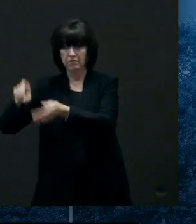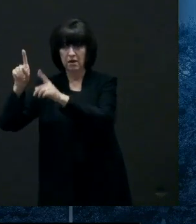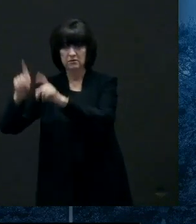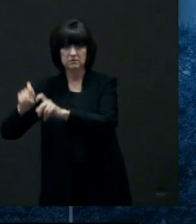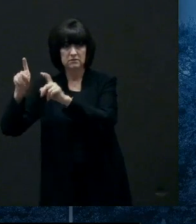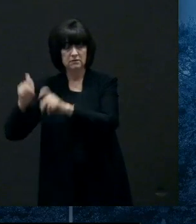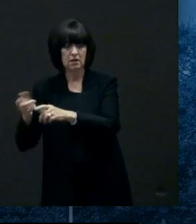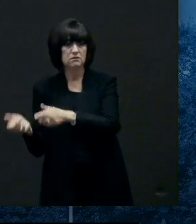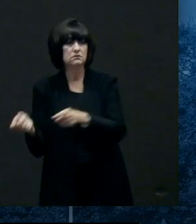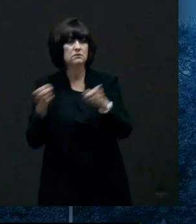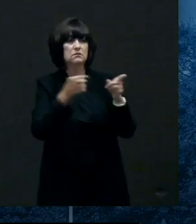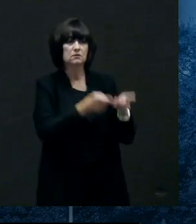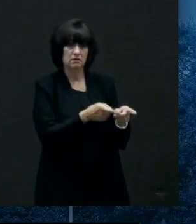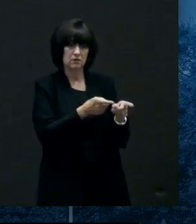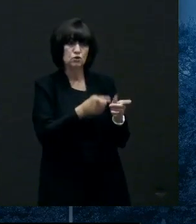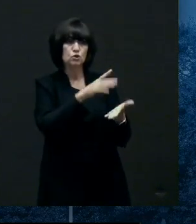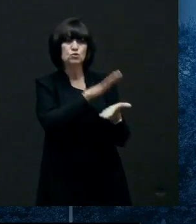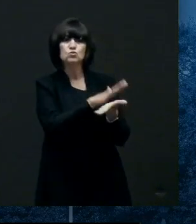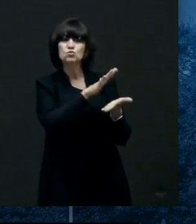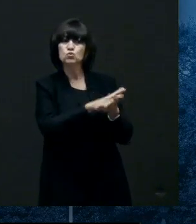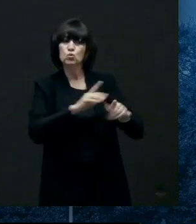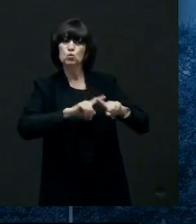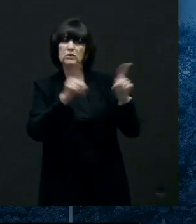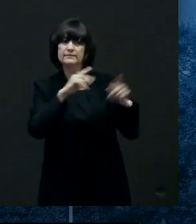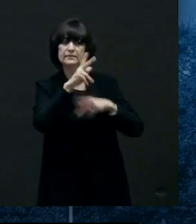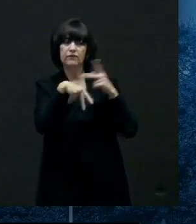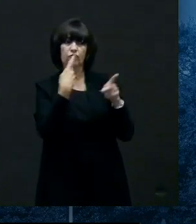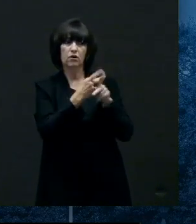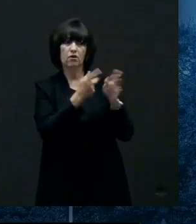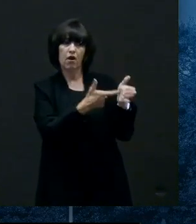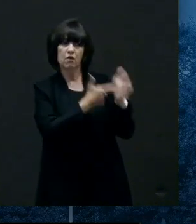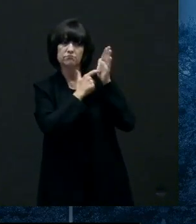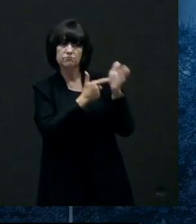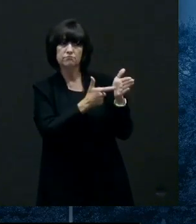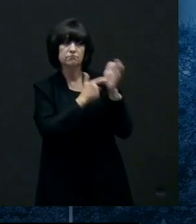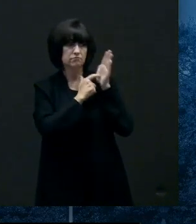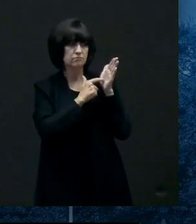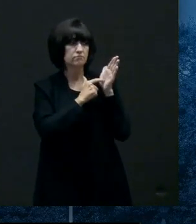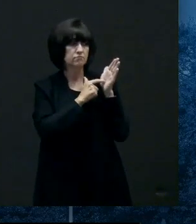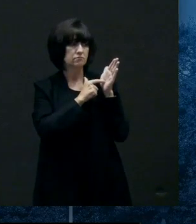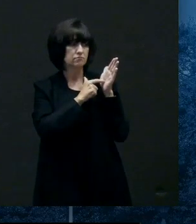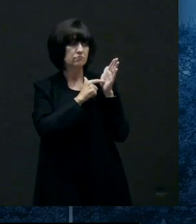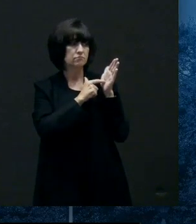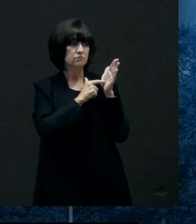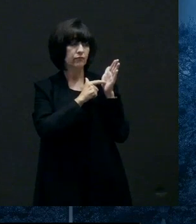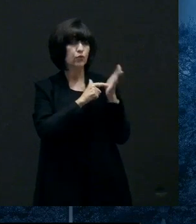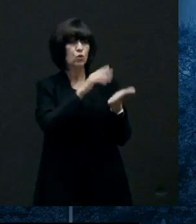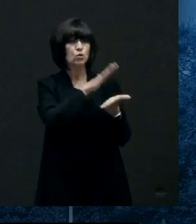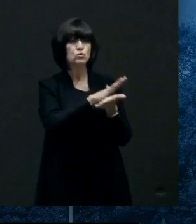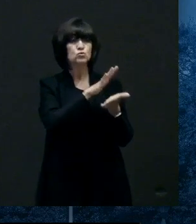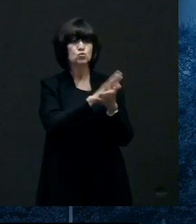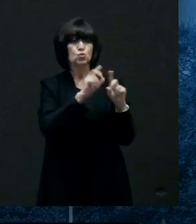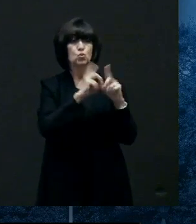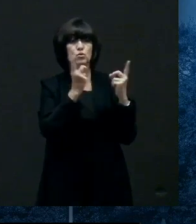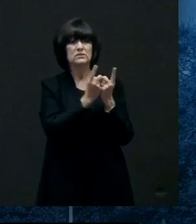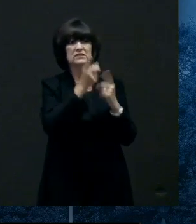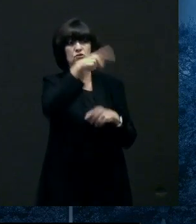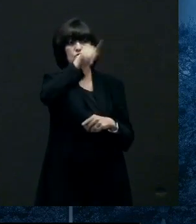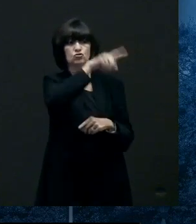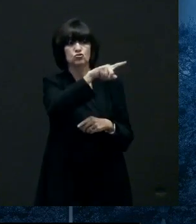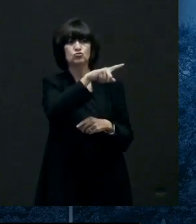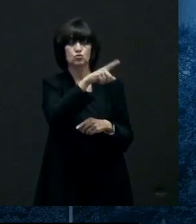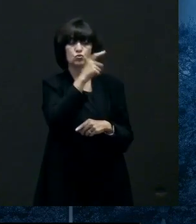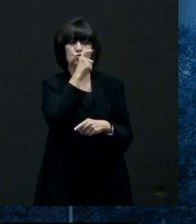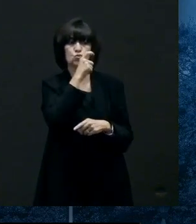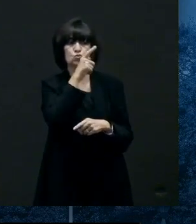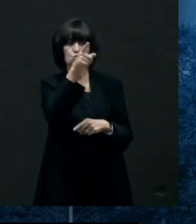that too i'm not sure if dr tay wants to add anything more but i think it's just you know the school districts are the ones that employ